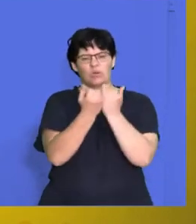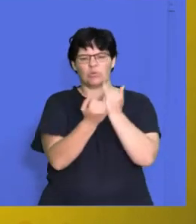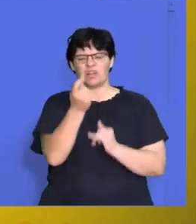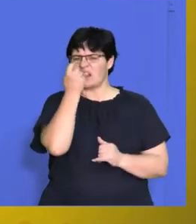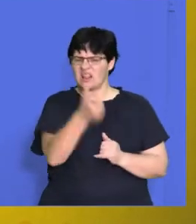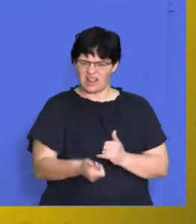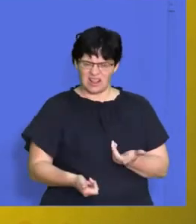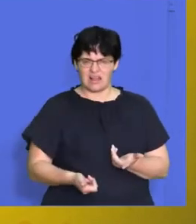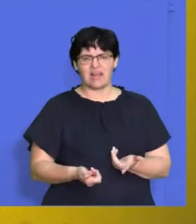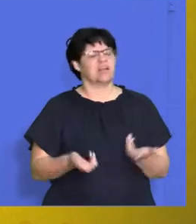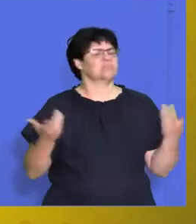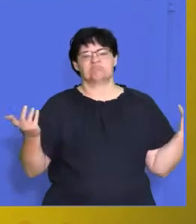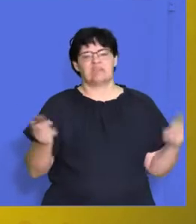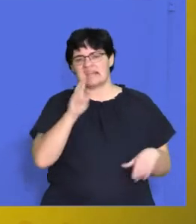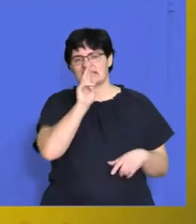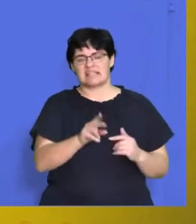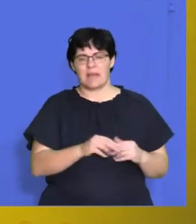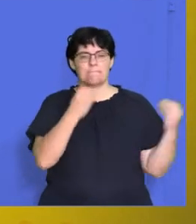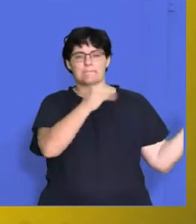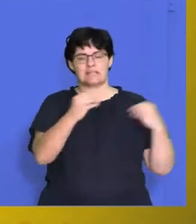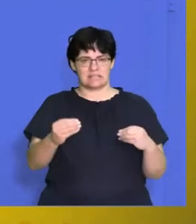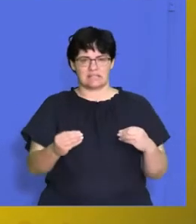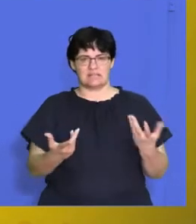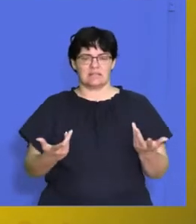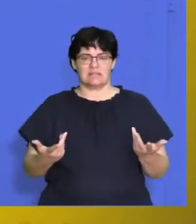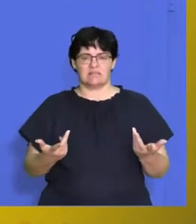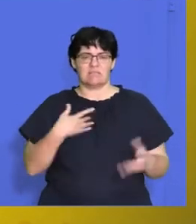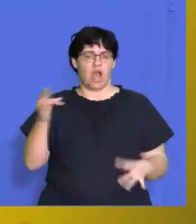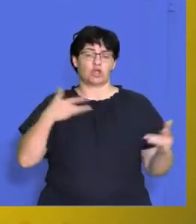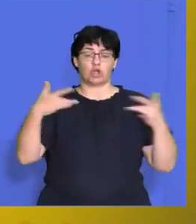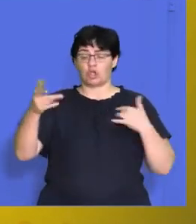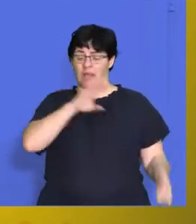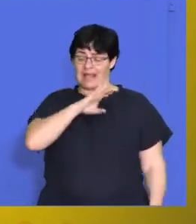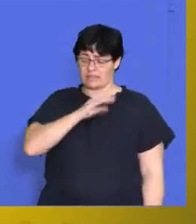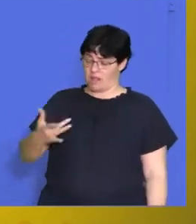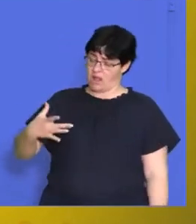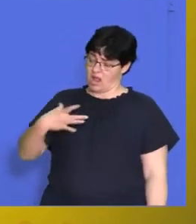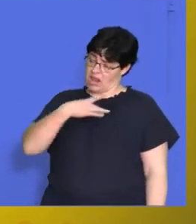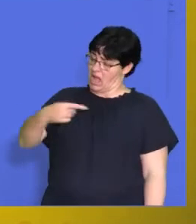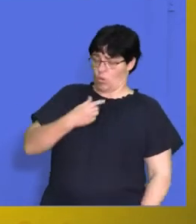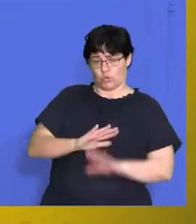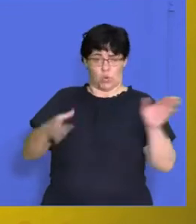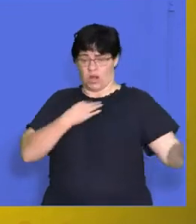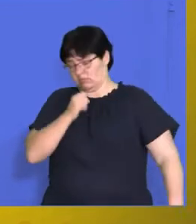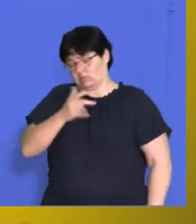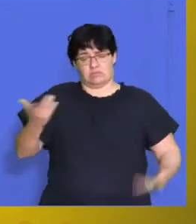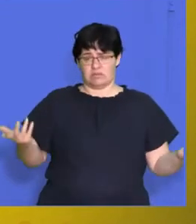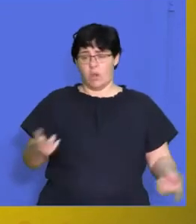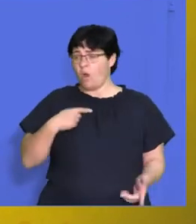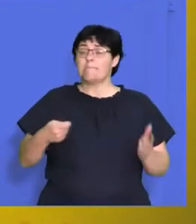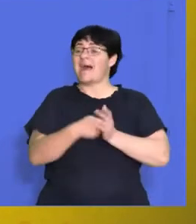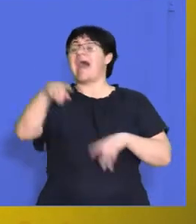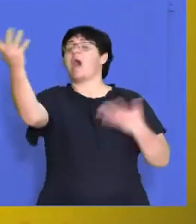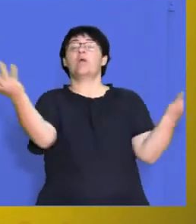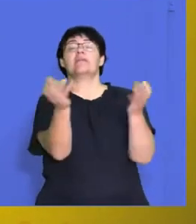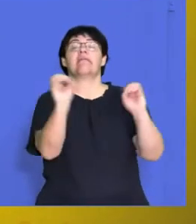in the industry you'll see that those businesses aren't worried about customer service they know that you can't go